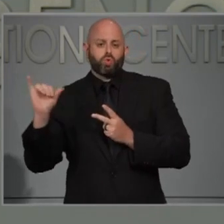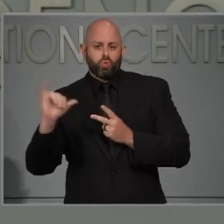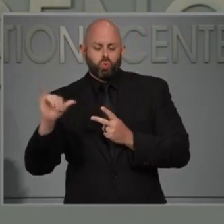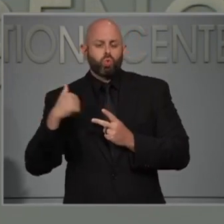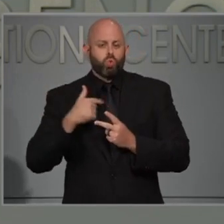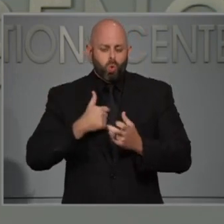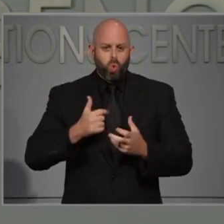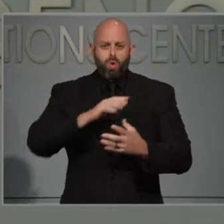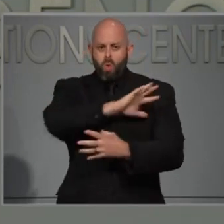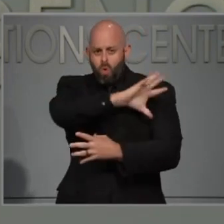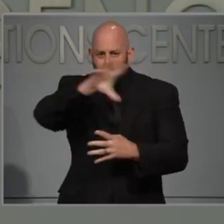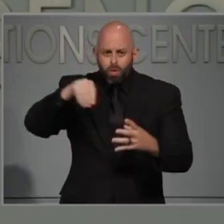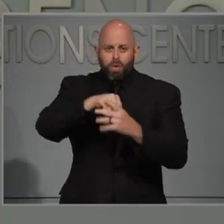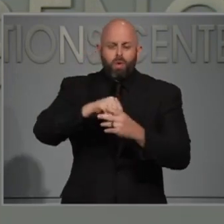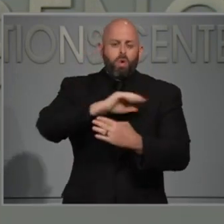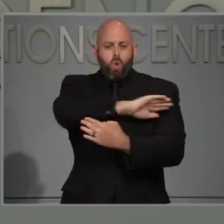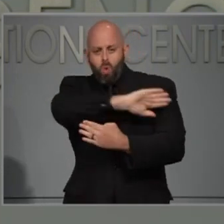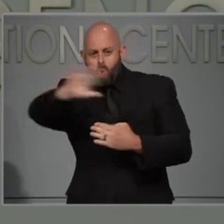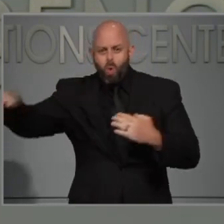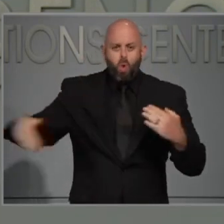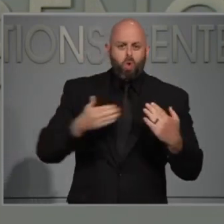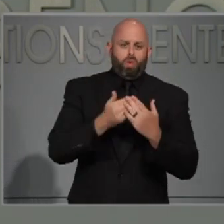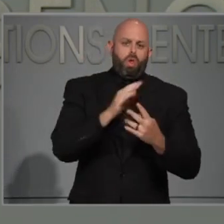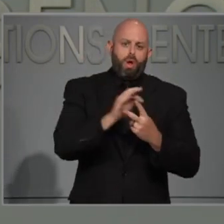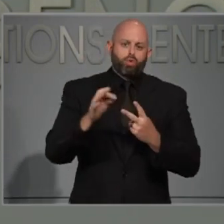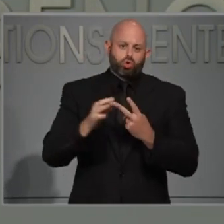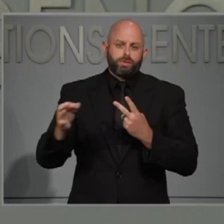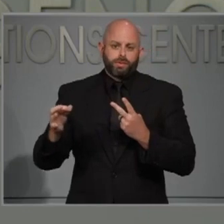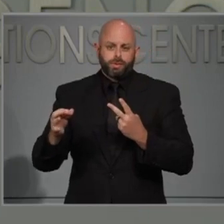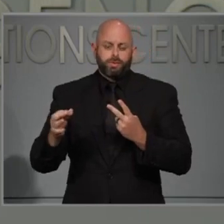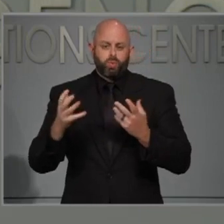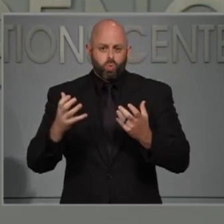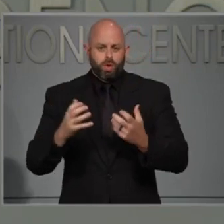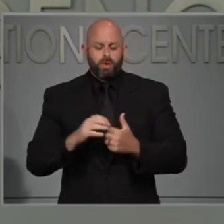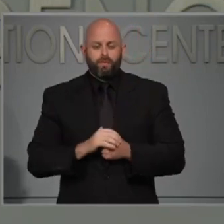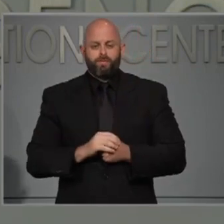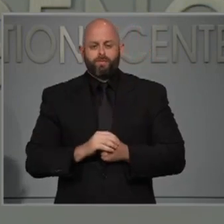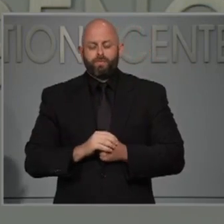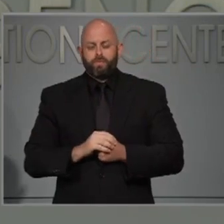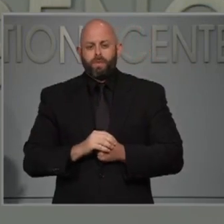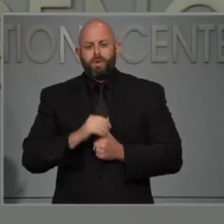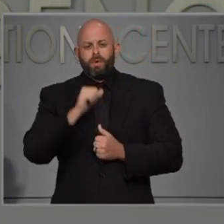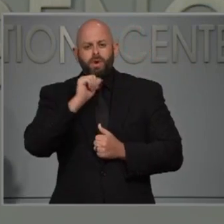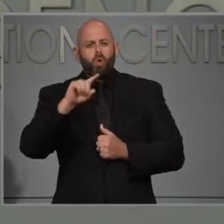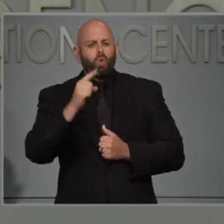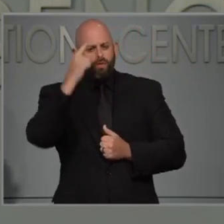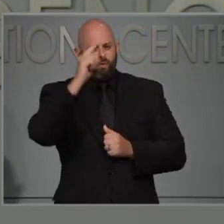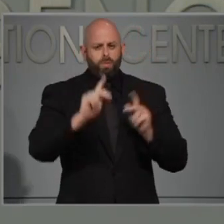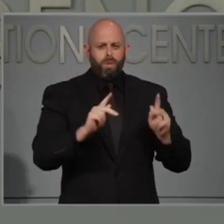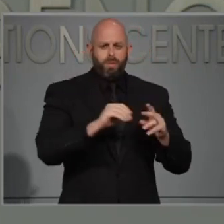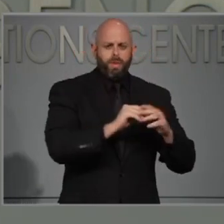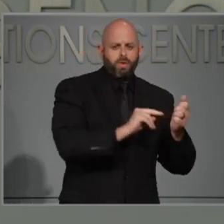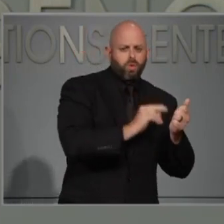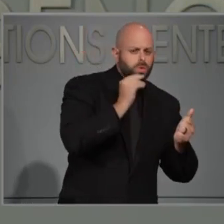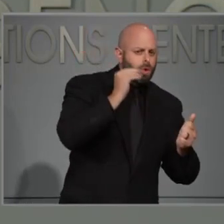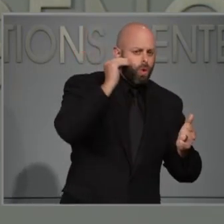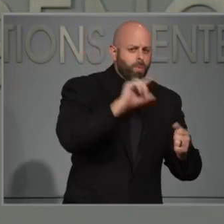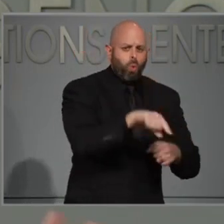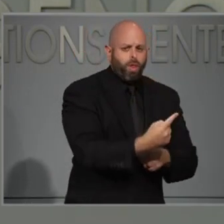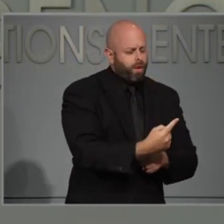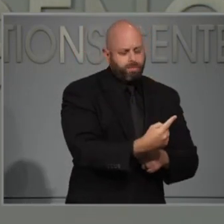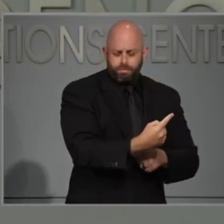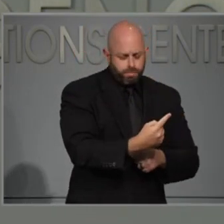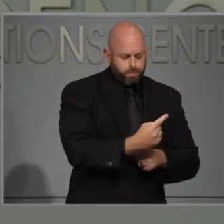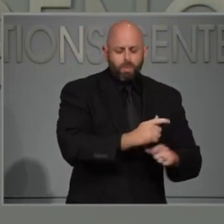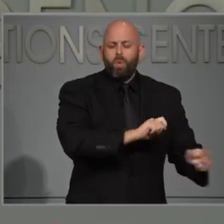comprehensive and do have a comprehensive strategy, not just for folks in our long-term care and other congregate living settings, but